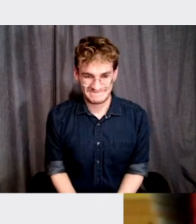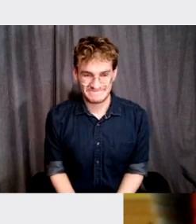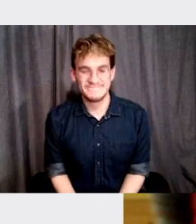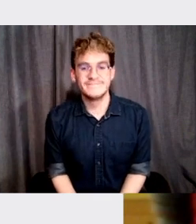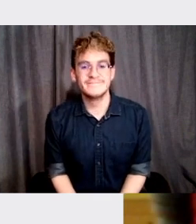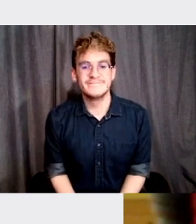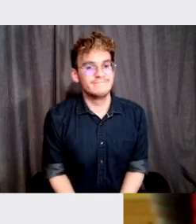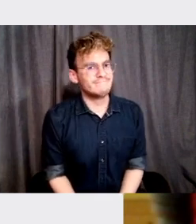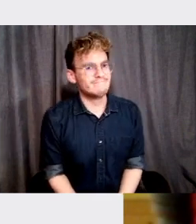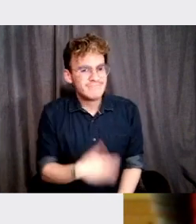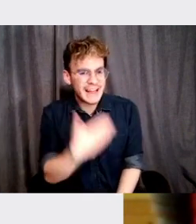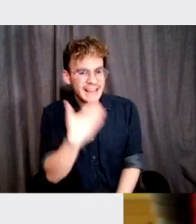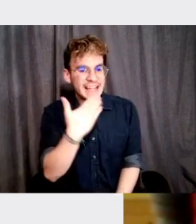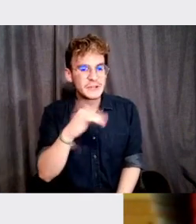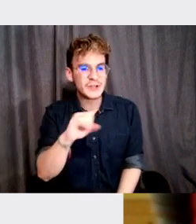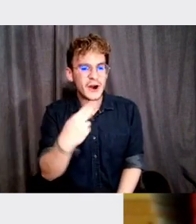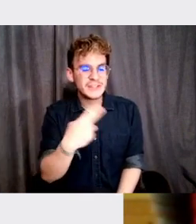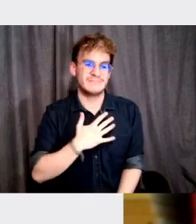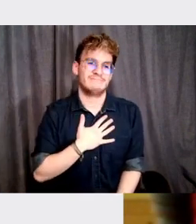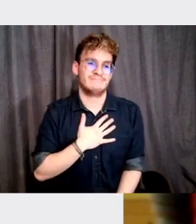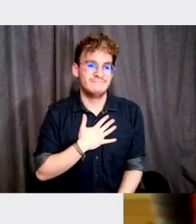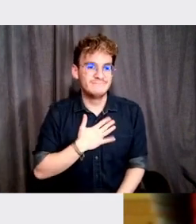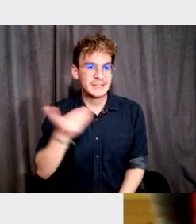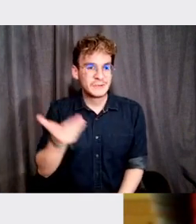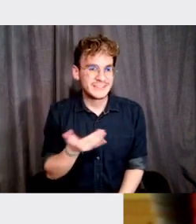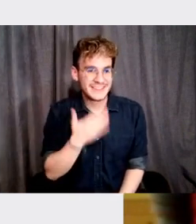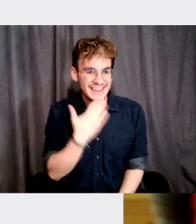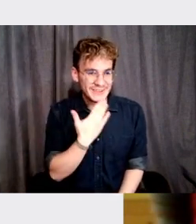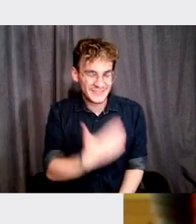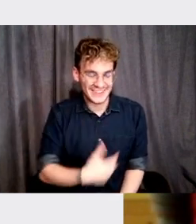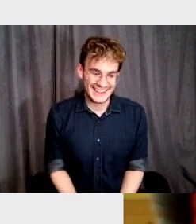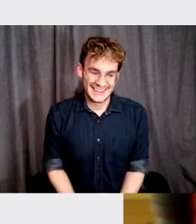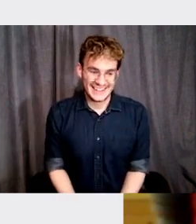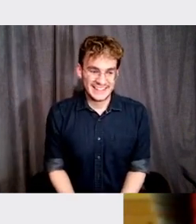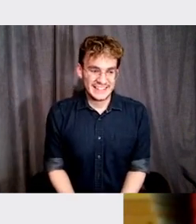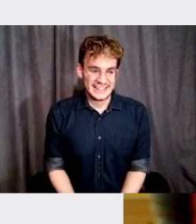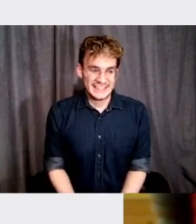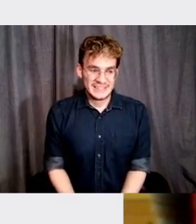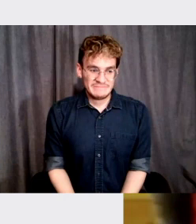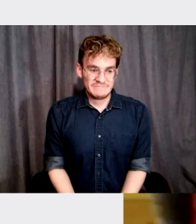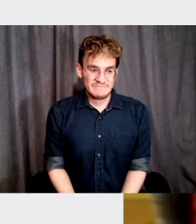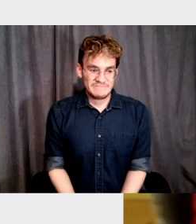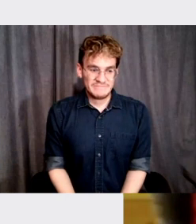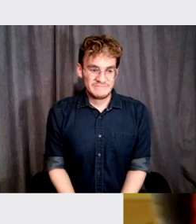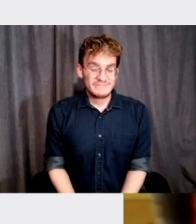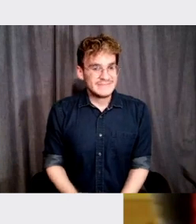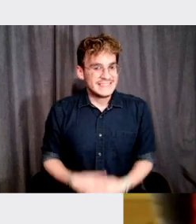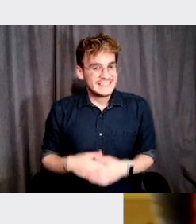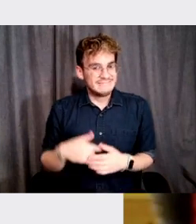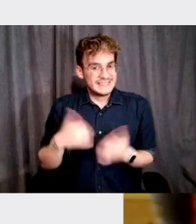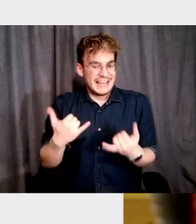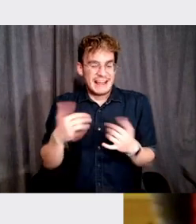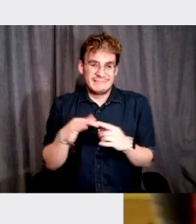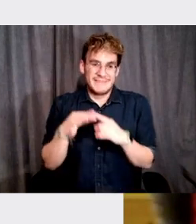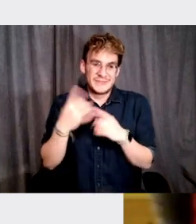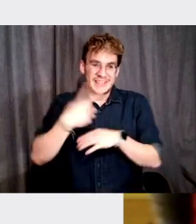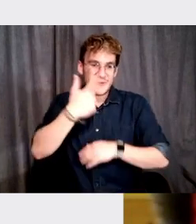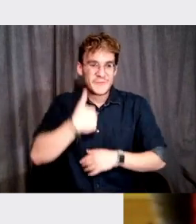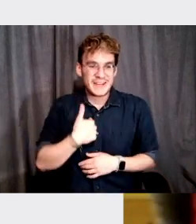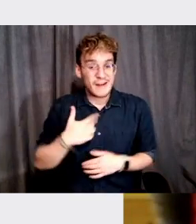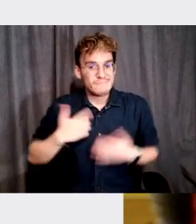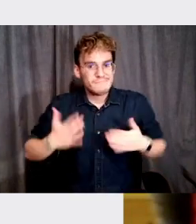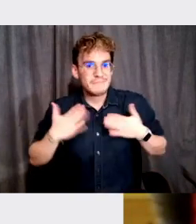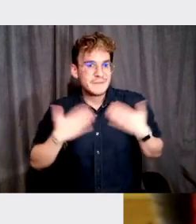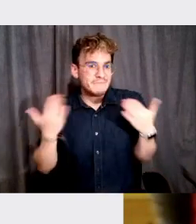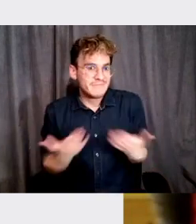Well, thank you, Josh. What an introduction. Yeah, it's a very special day for me. I'm very happy to be here.